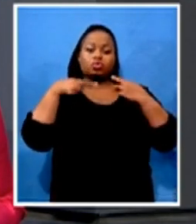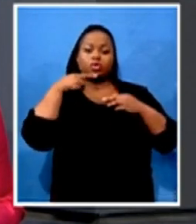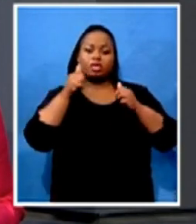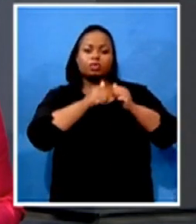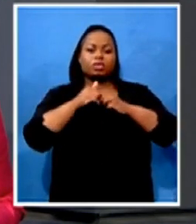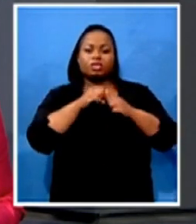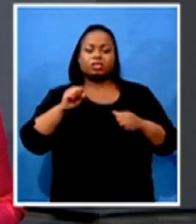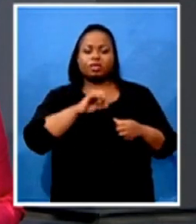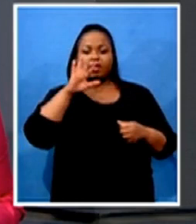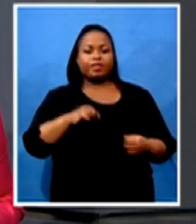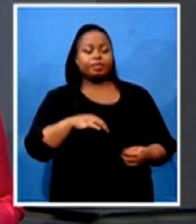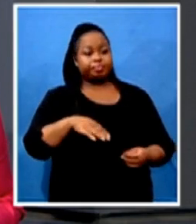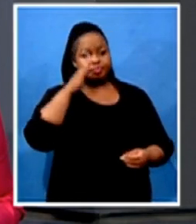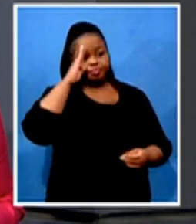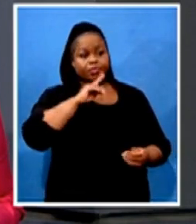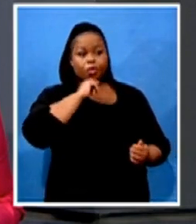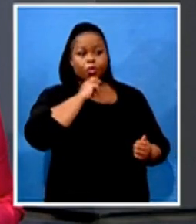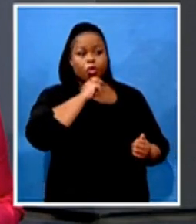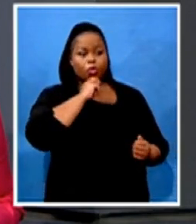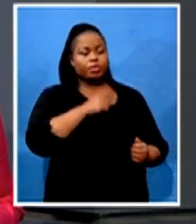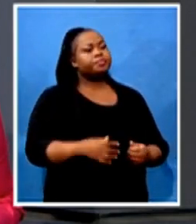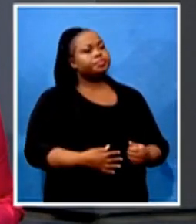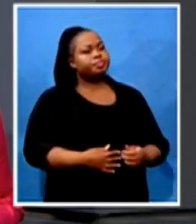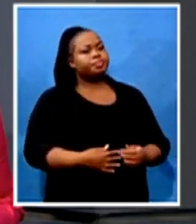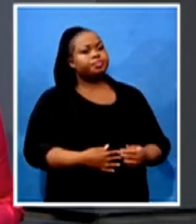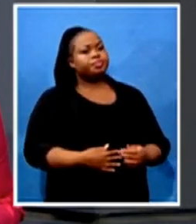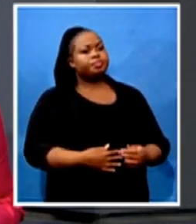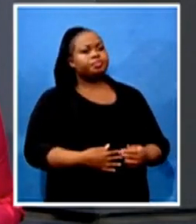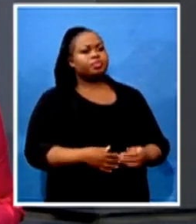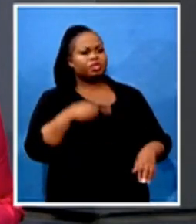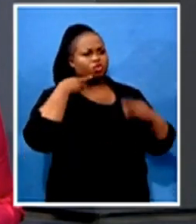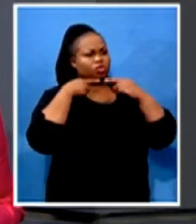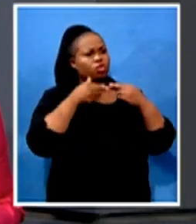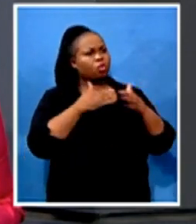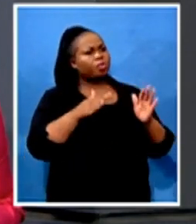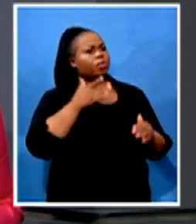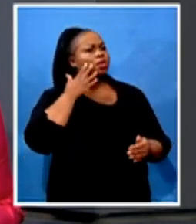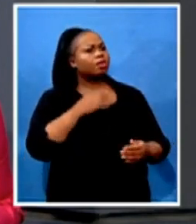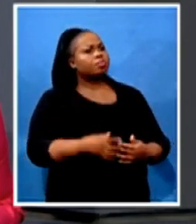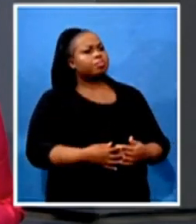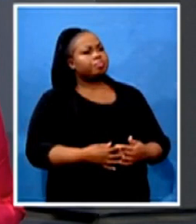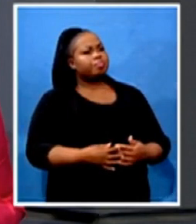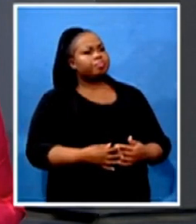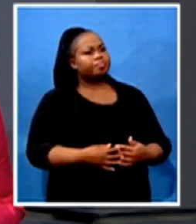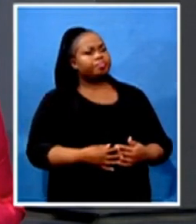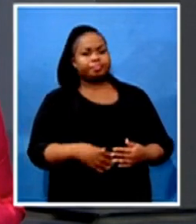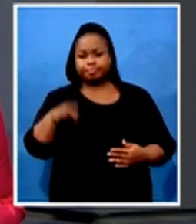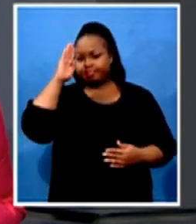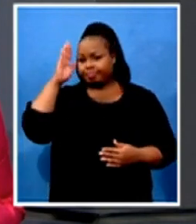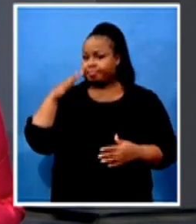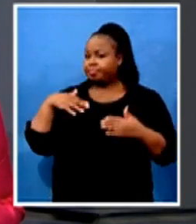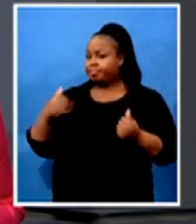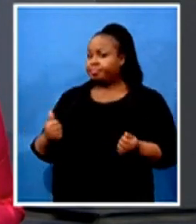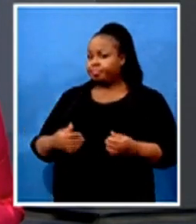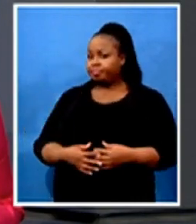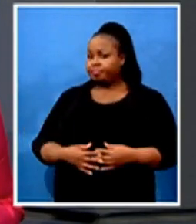you. When will restaurants reopen? Good morning. How are you today? Good, thank you. Good, we are